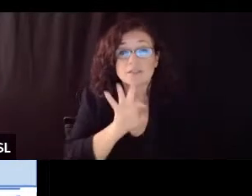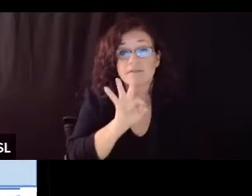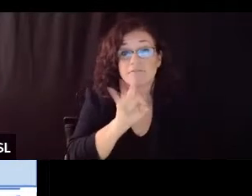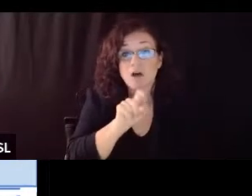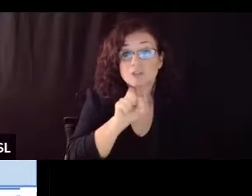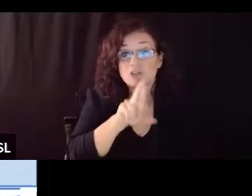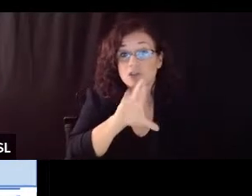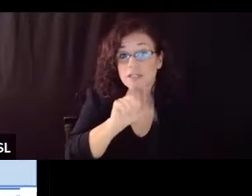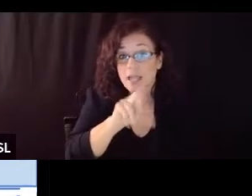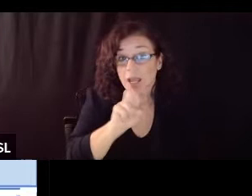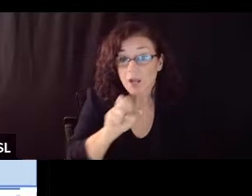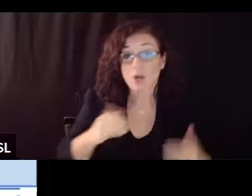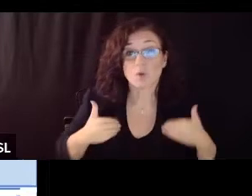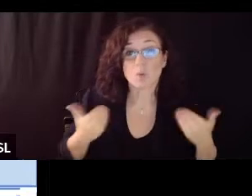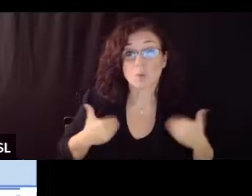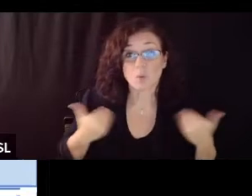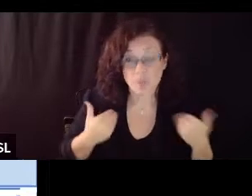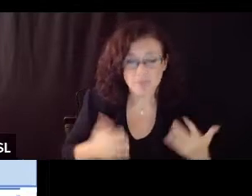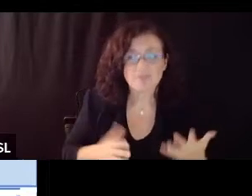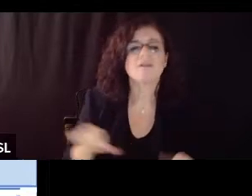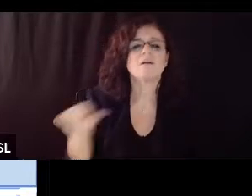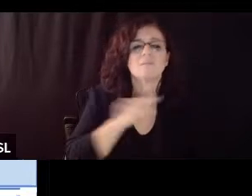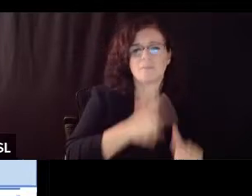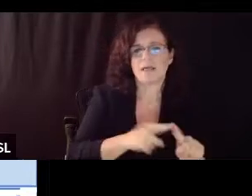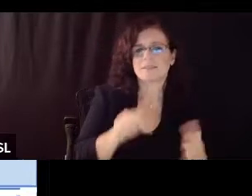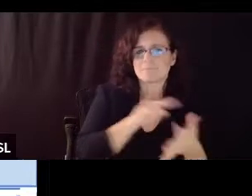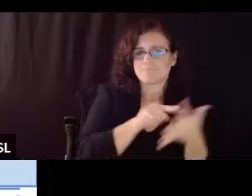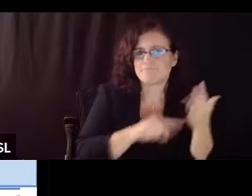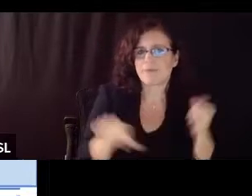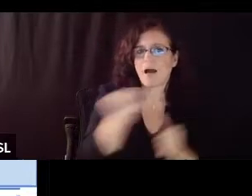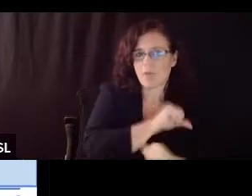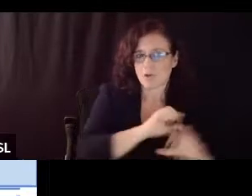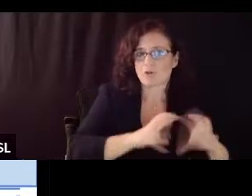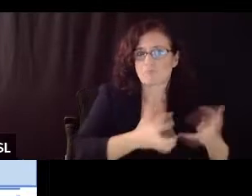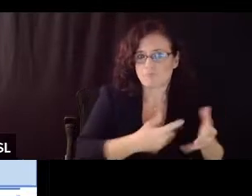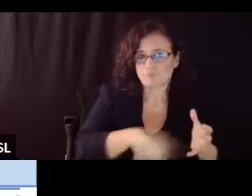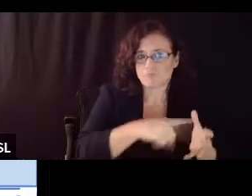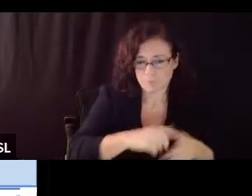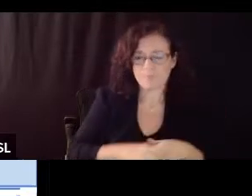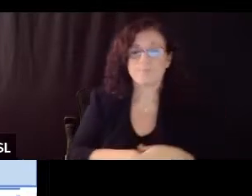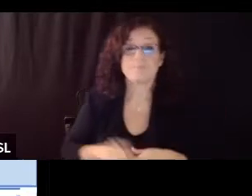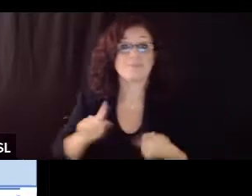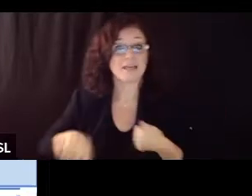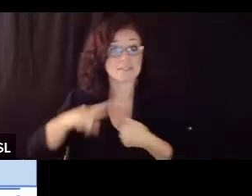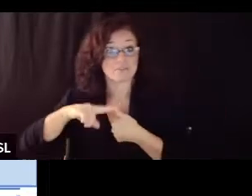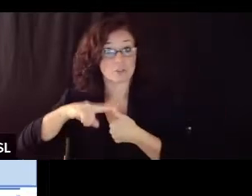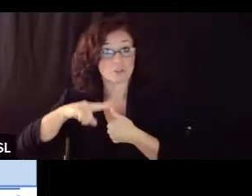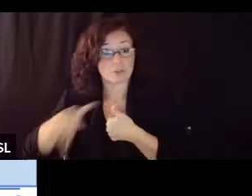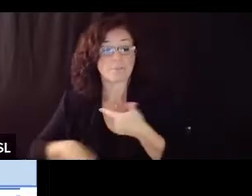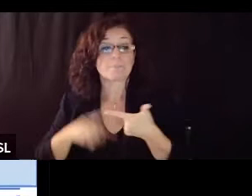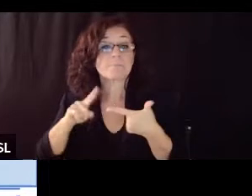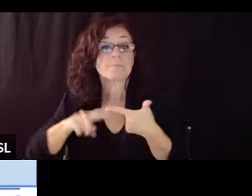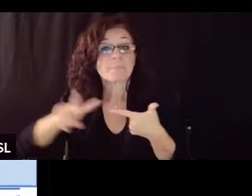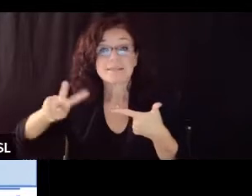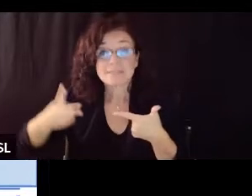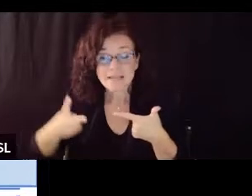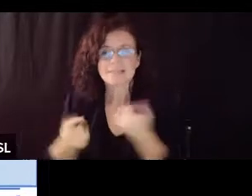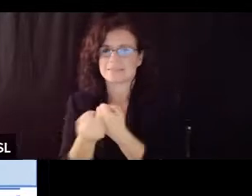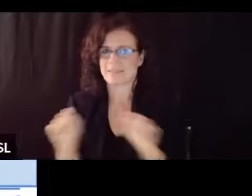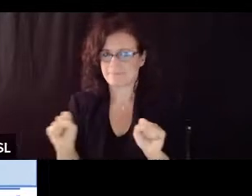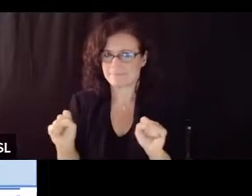impacted that's one one pillar of this plan the second pillar is about safety mitigation